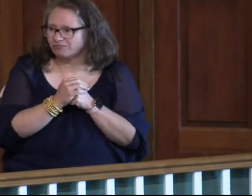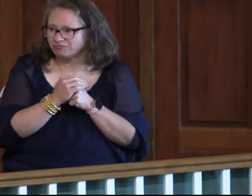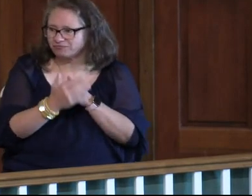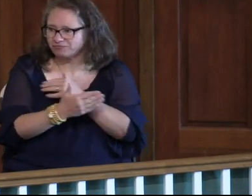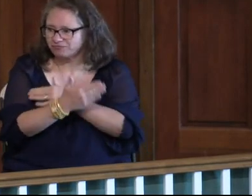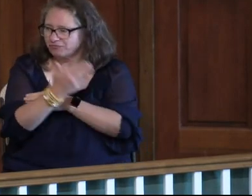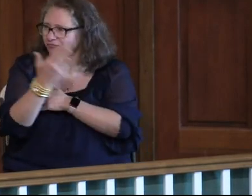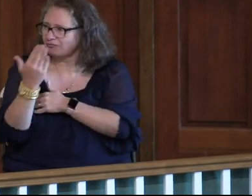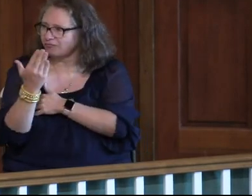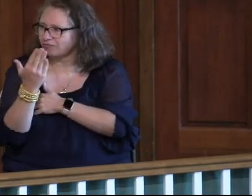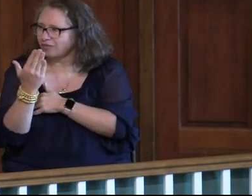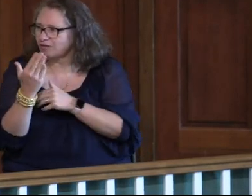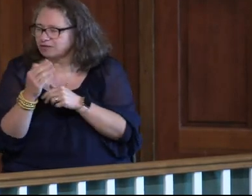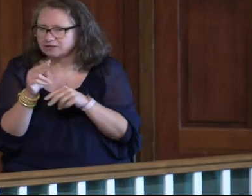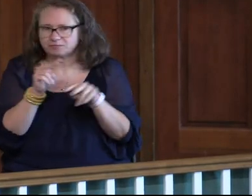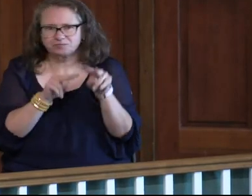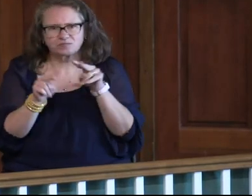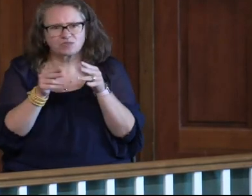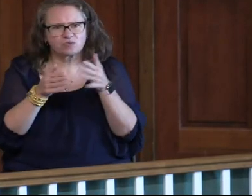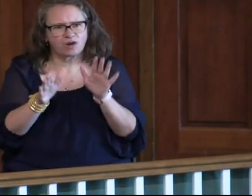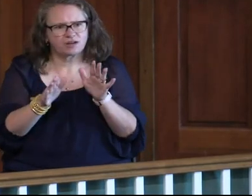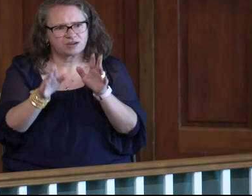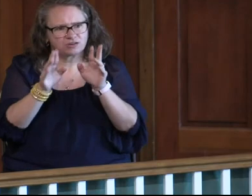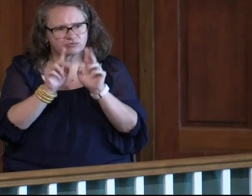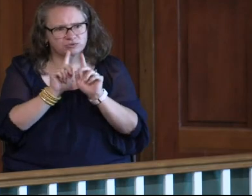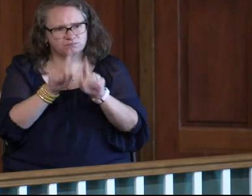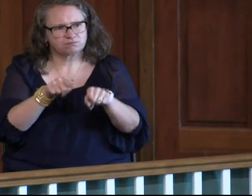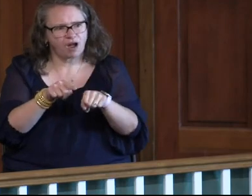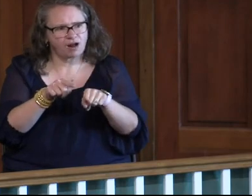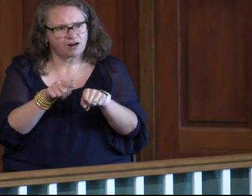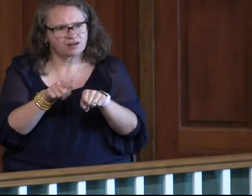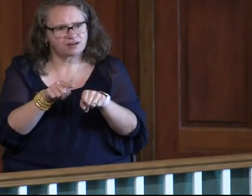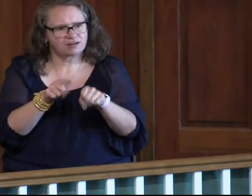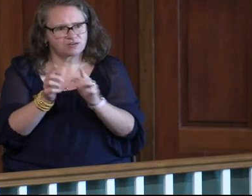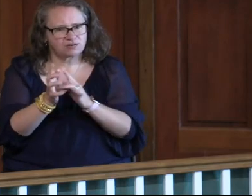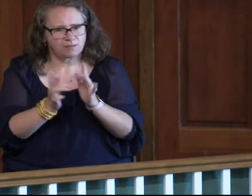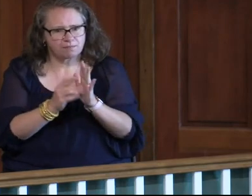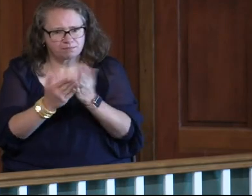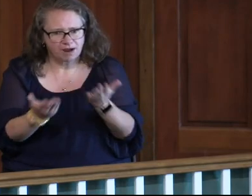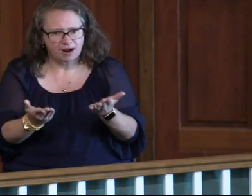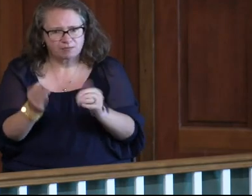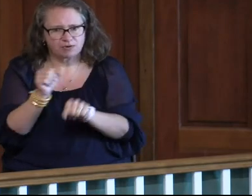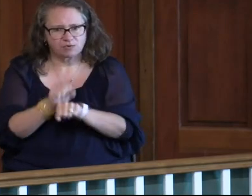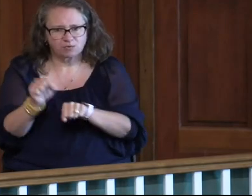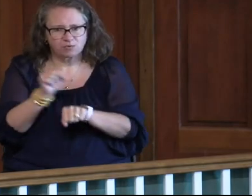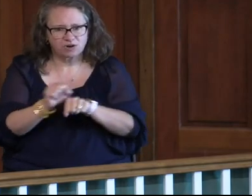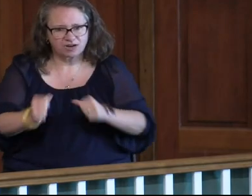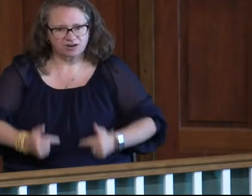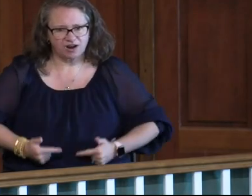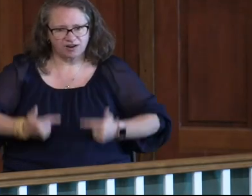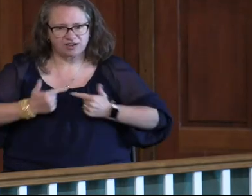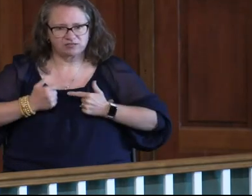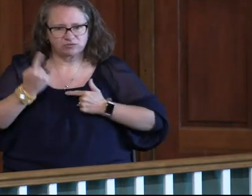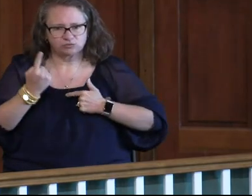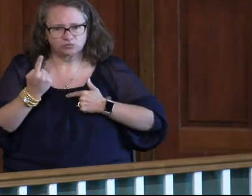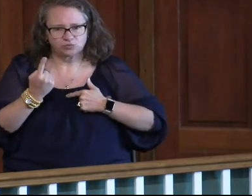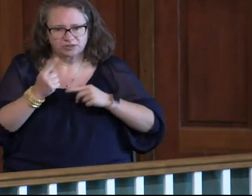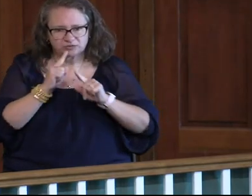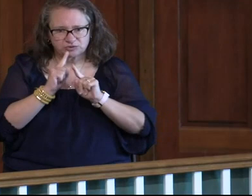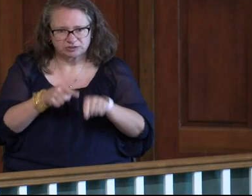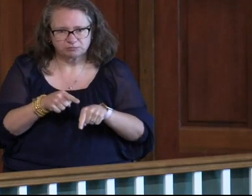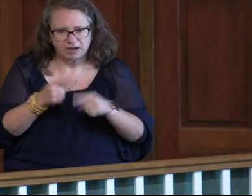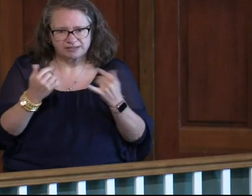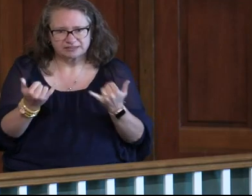This morning, we want to look for ways to respond to the Lord and how He is working in our lives. One of the ways that you can